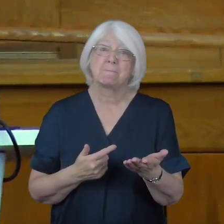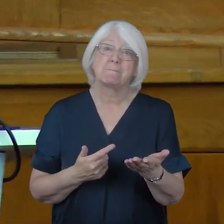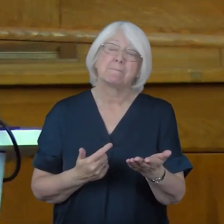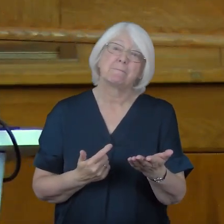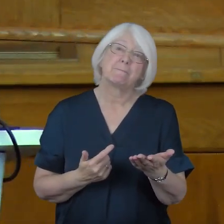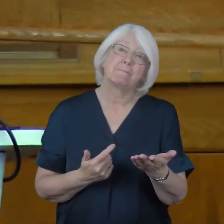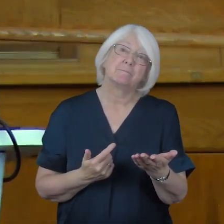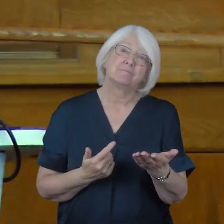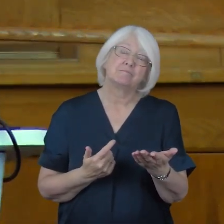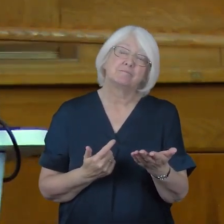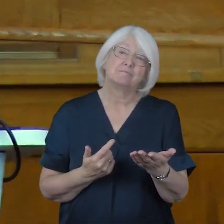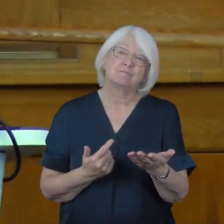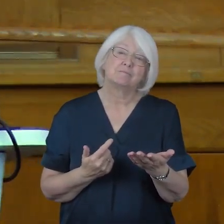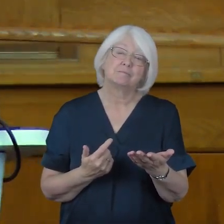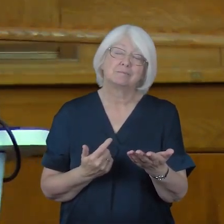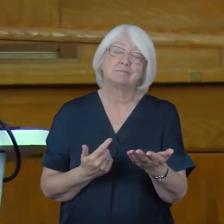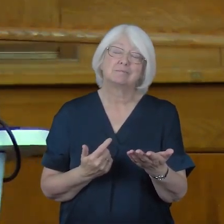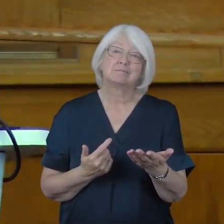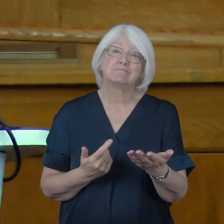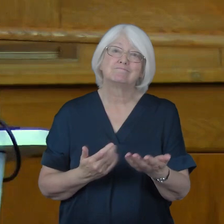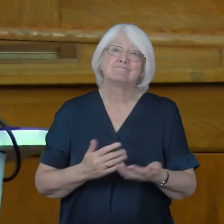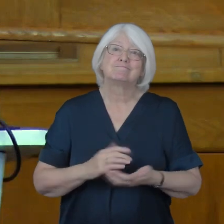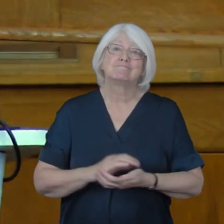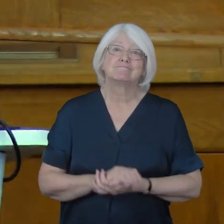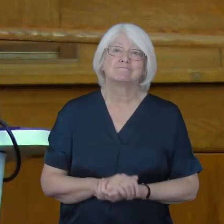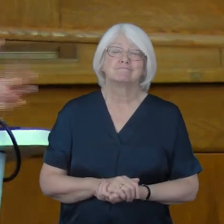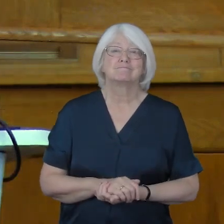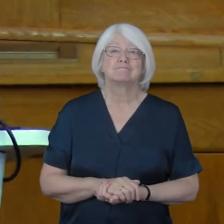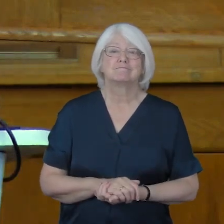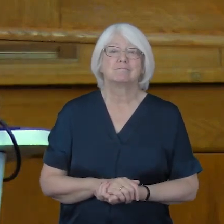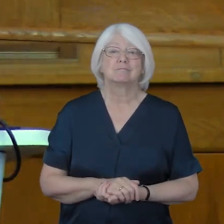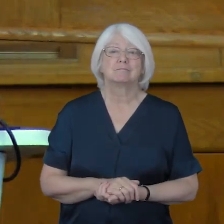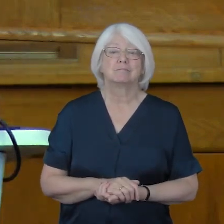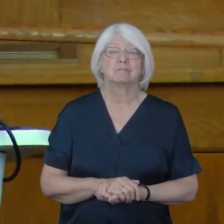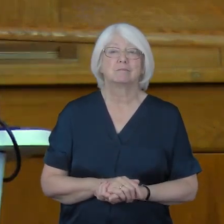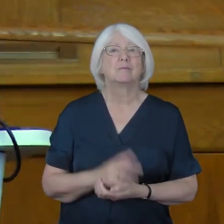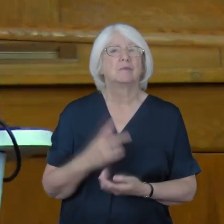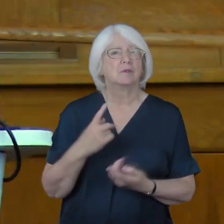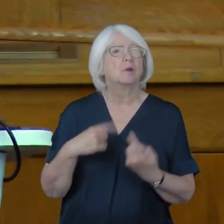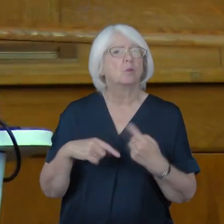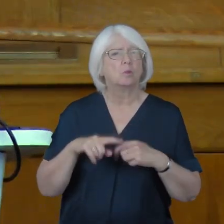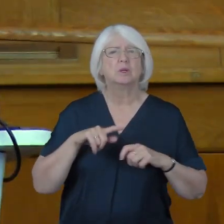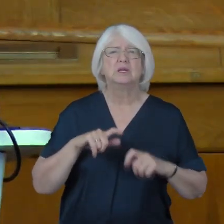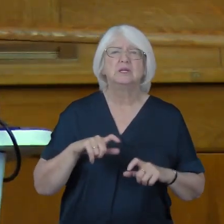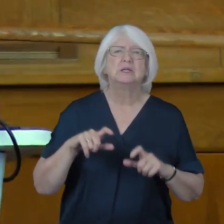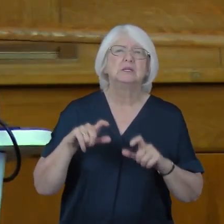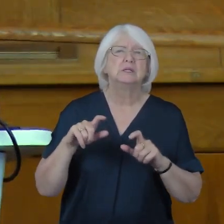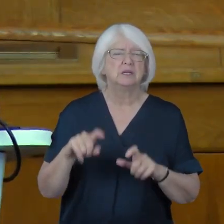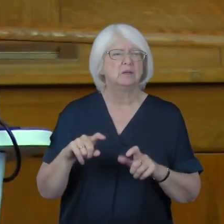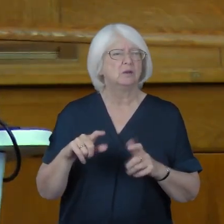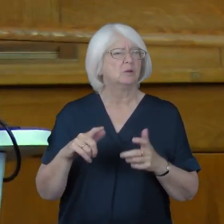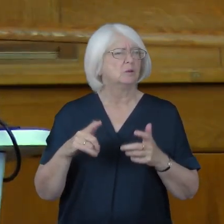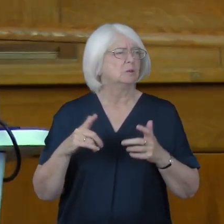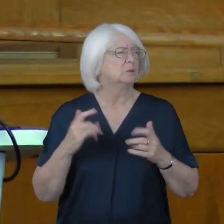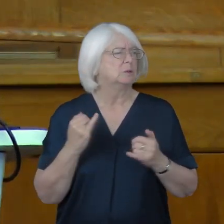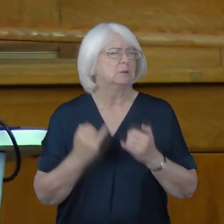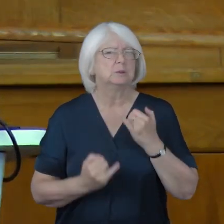We continue, most of all, and most savagely dangerously for all our futures,